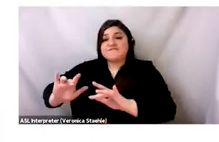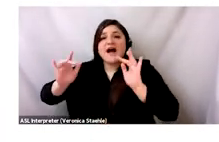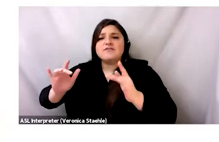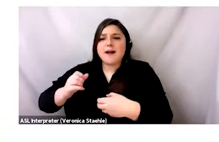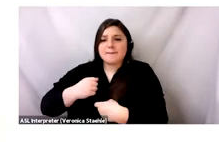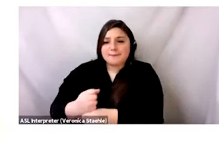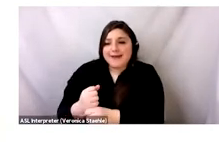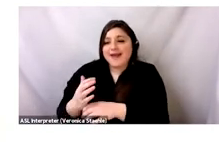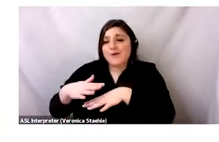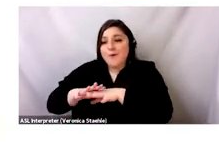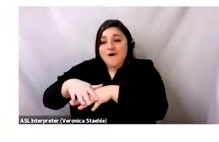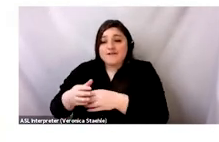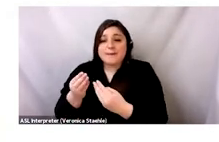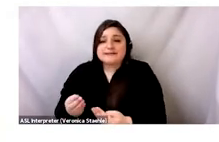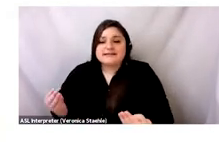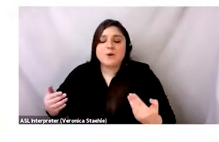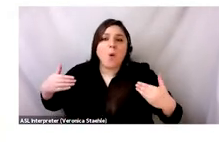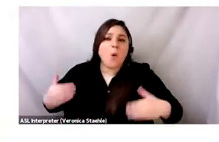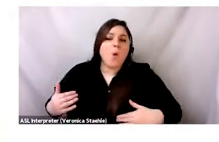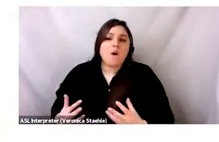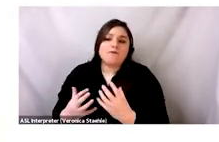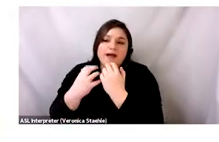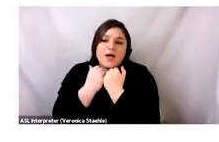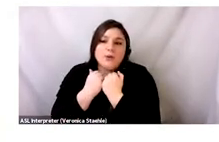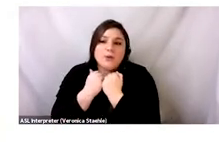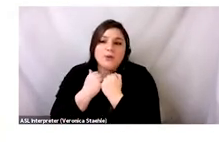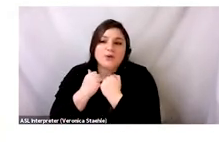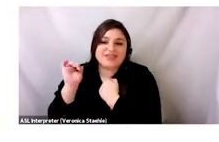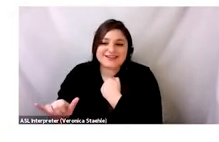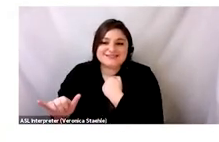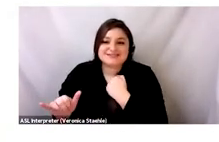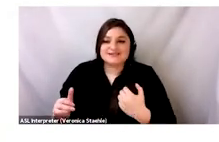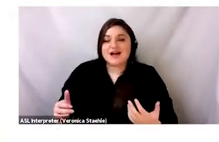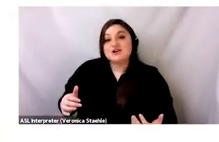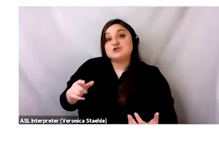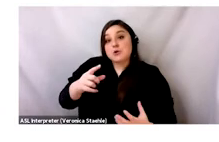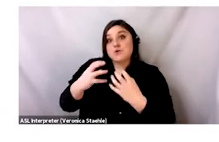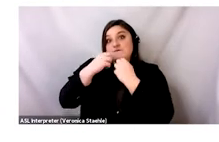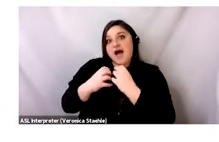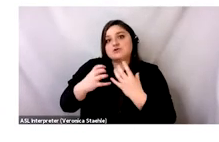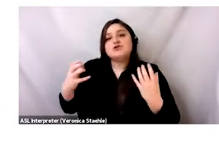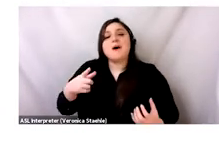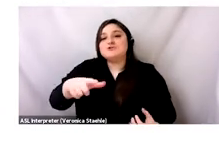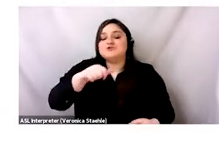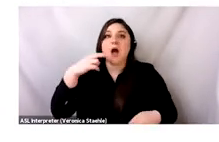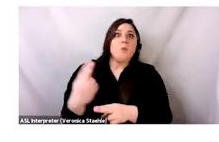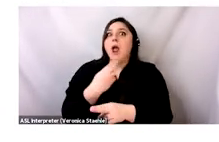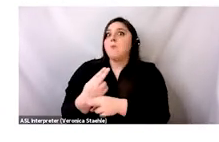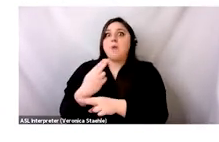And we value it so much that setting clothing, you do not